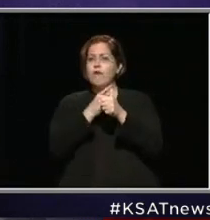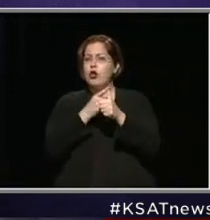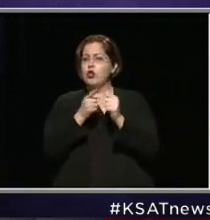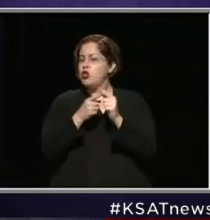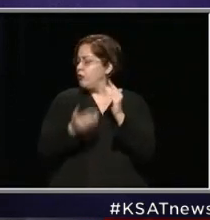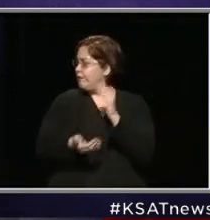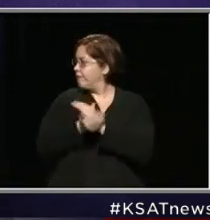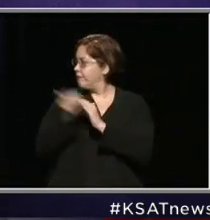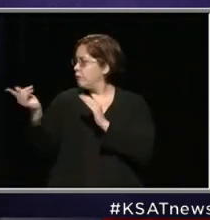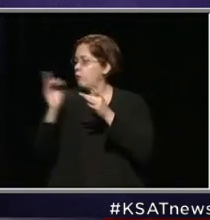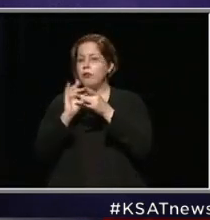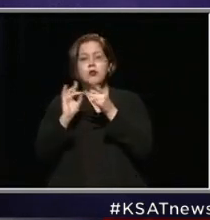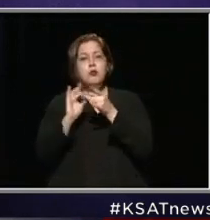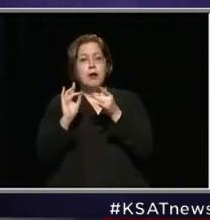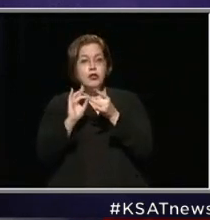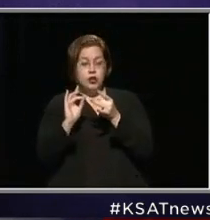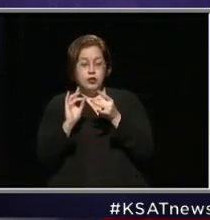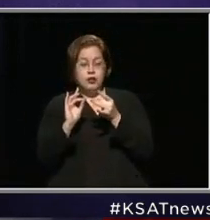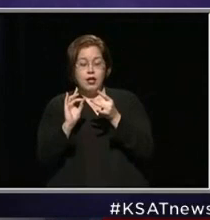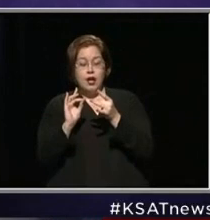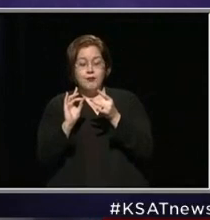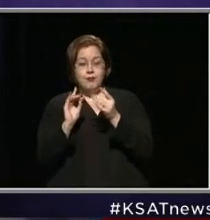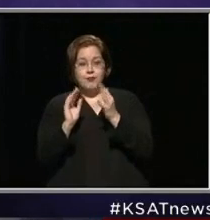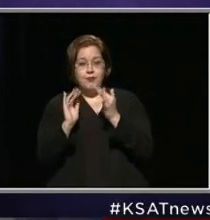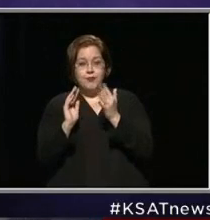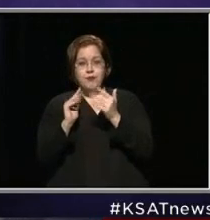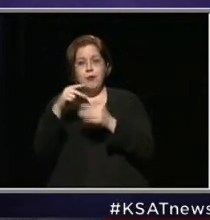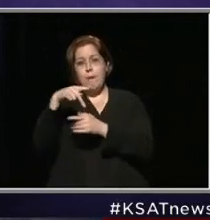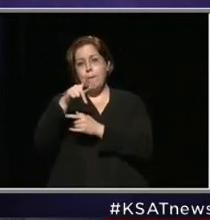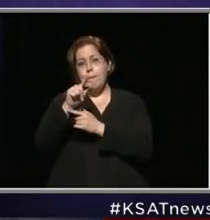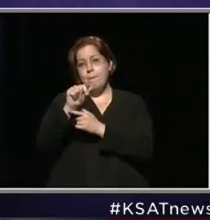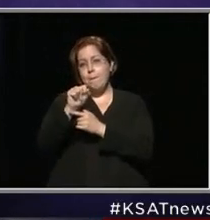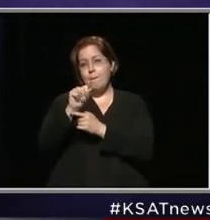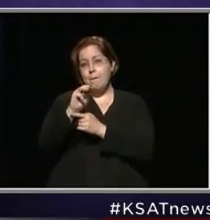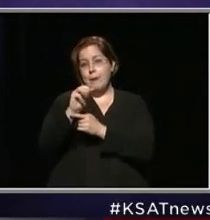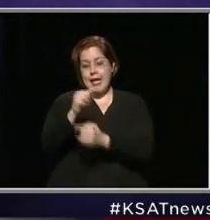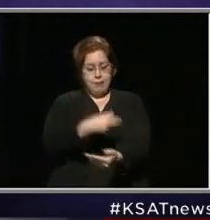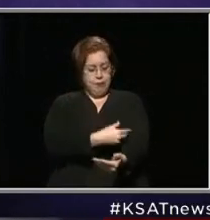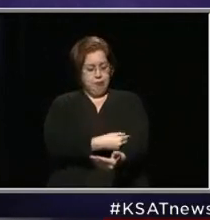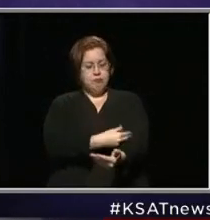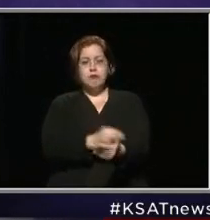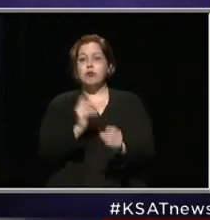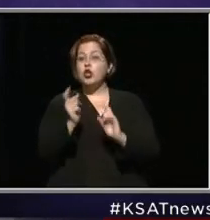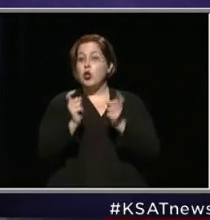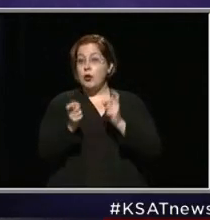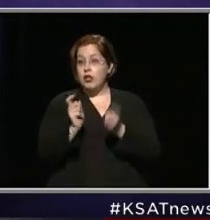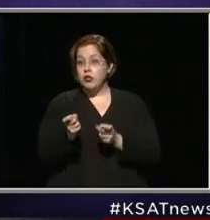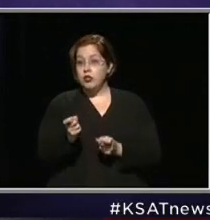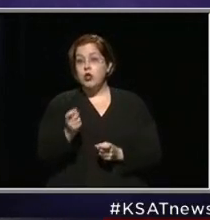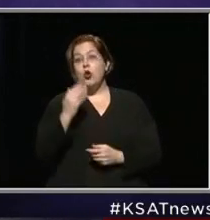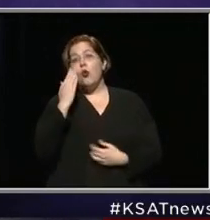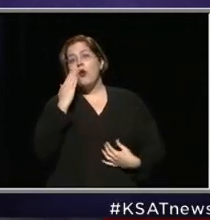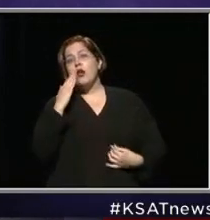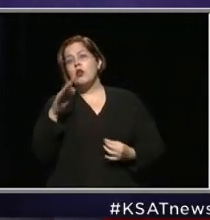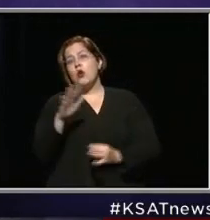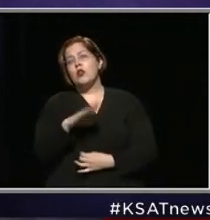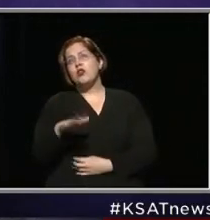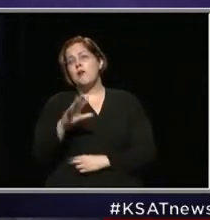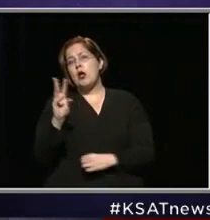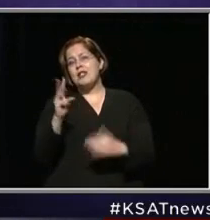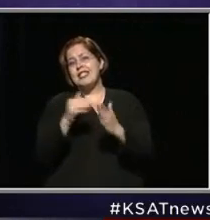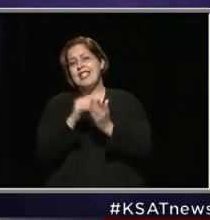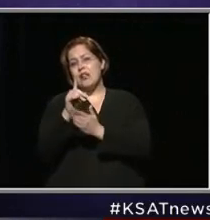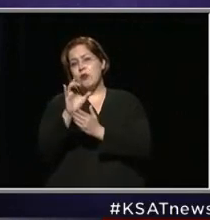on what you mentioned, Mayor, the plasma donations. We know that there's about 6,100